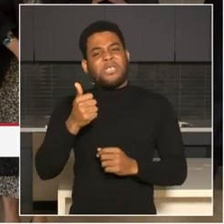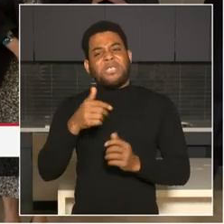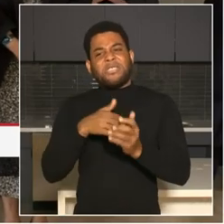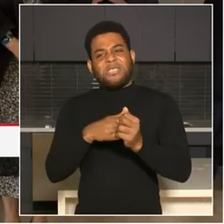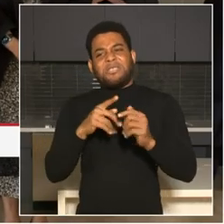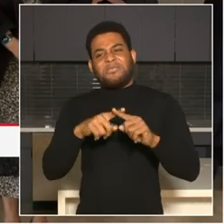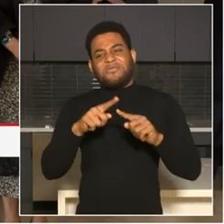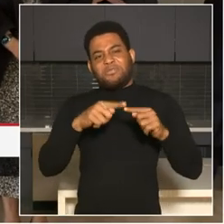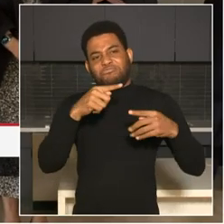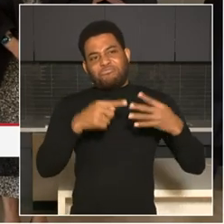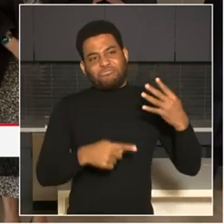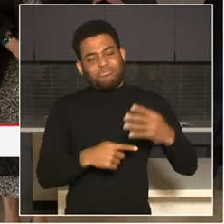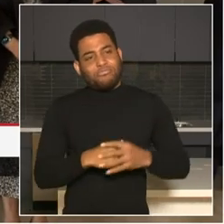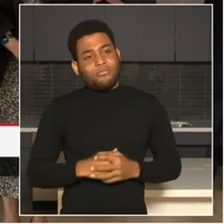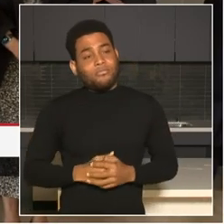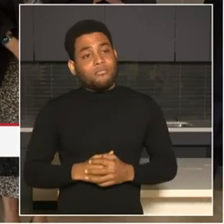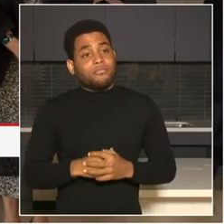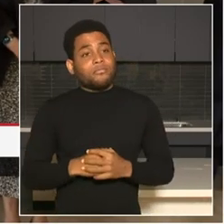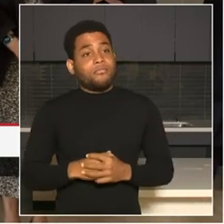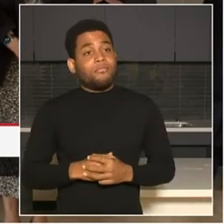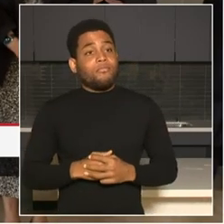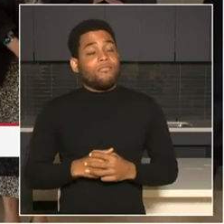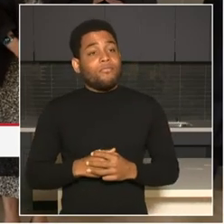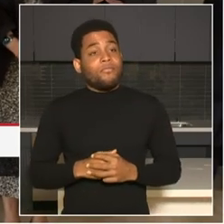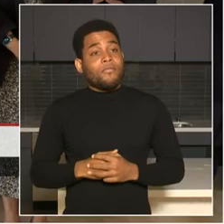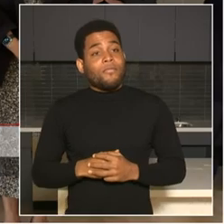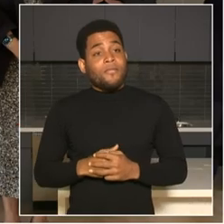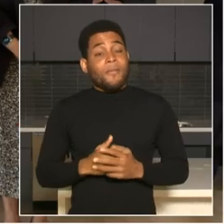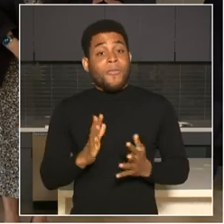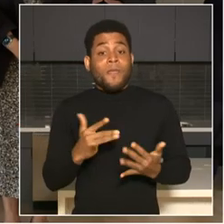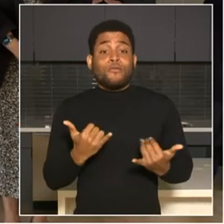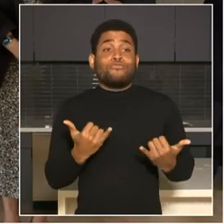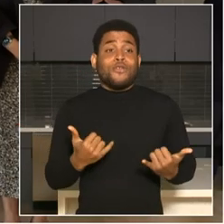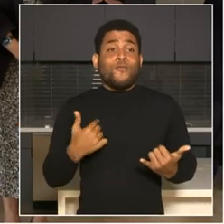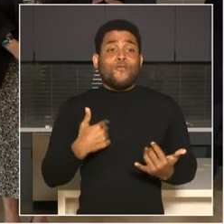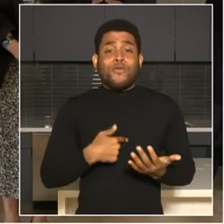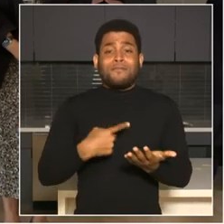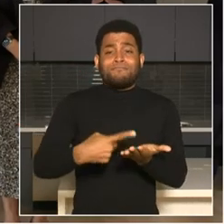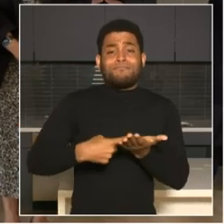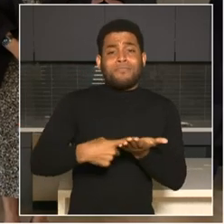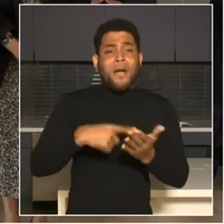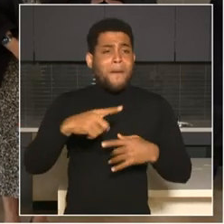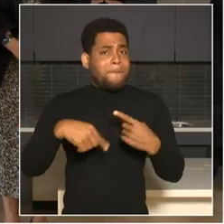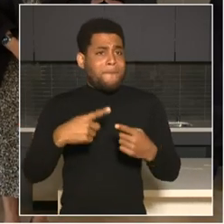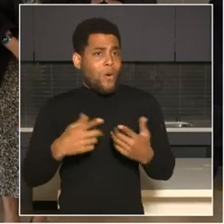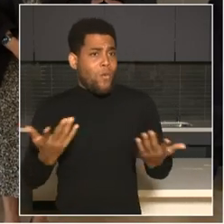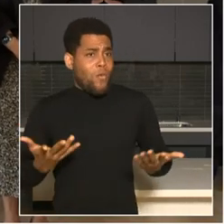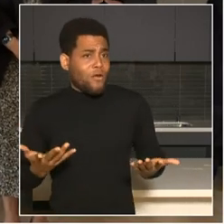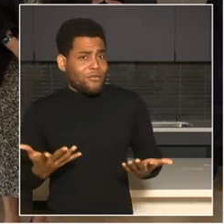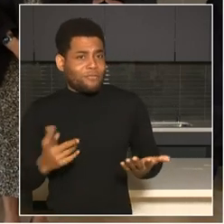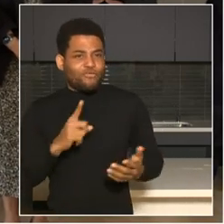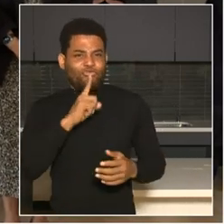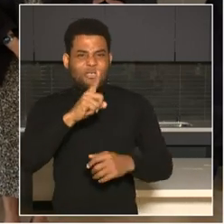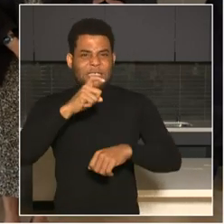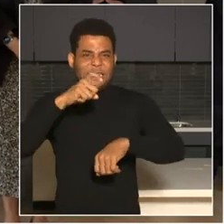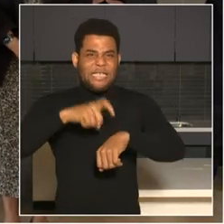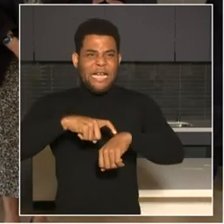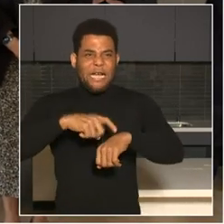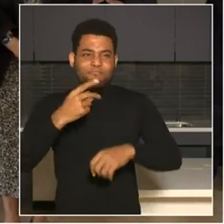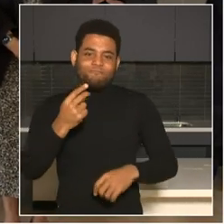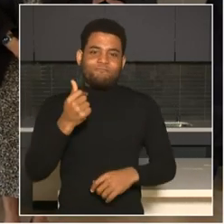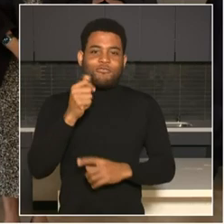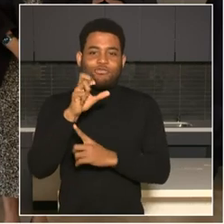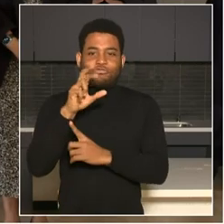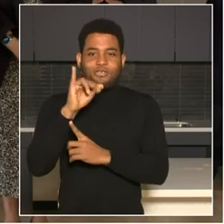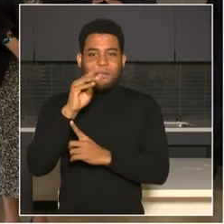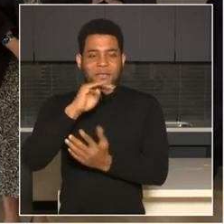about today is the real-time crime center that will be located at MPD headquarters,